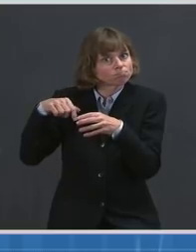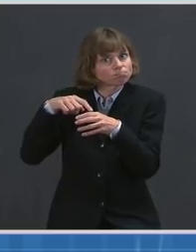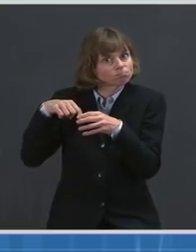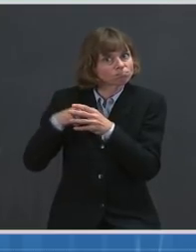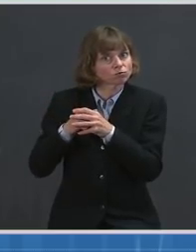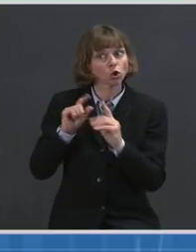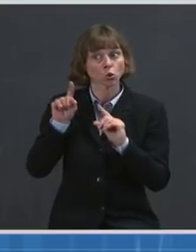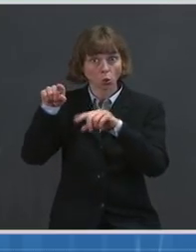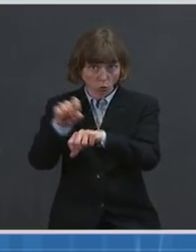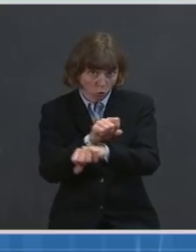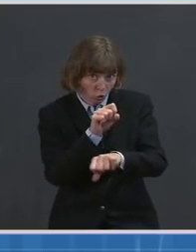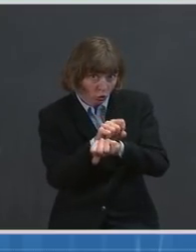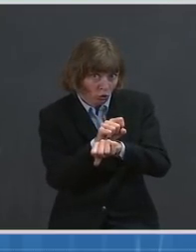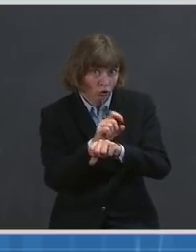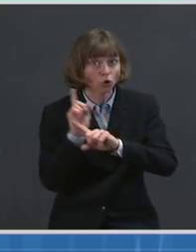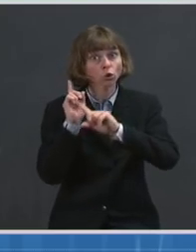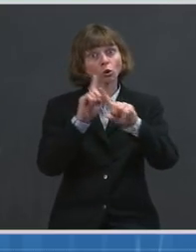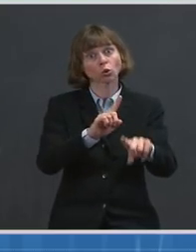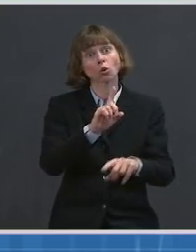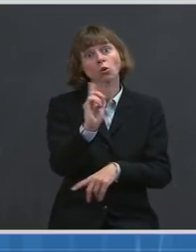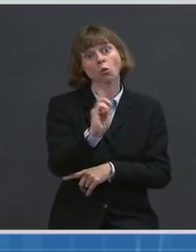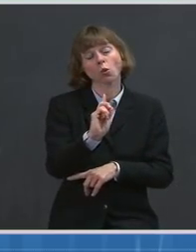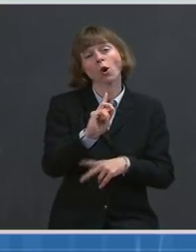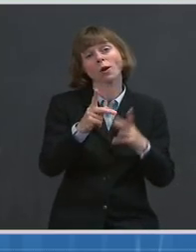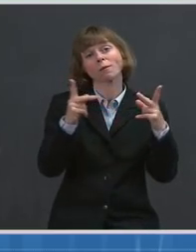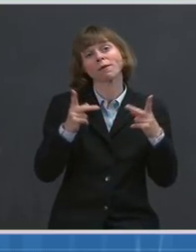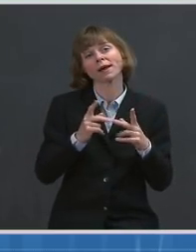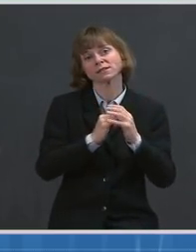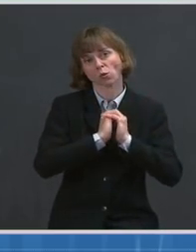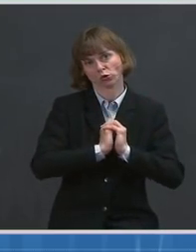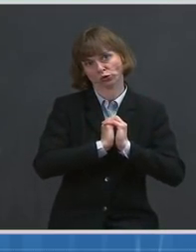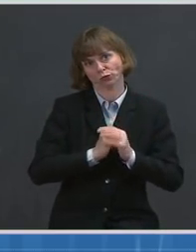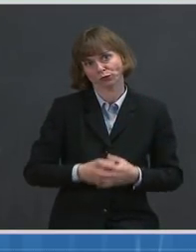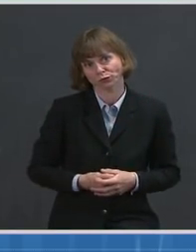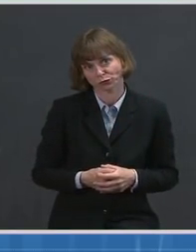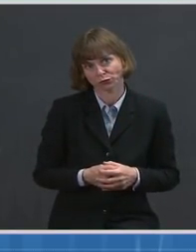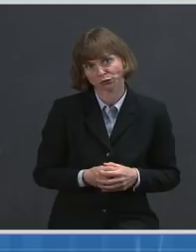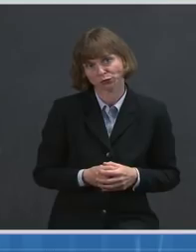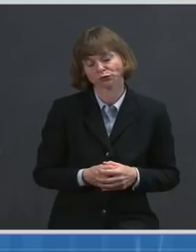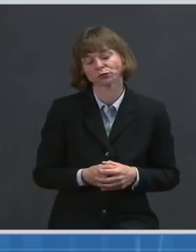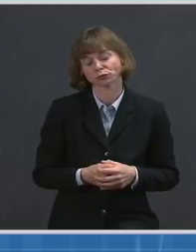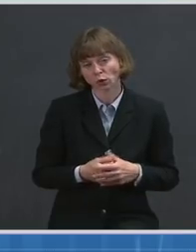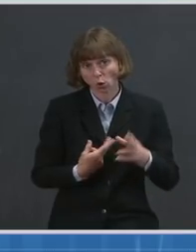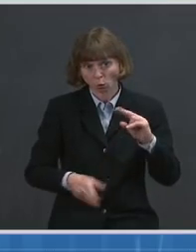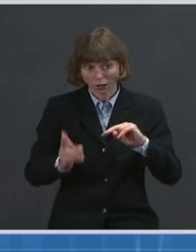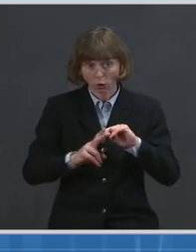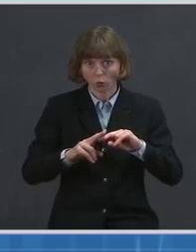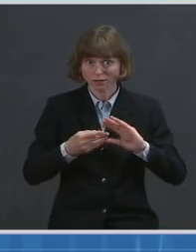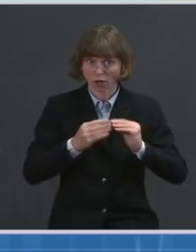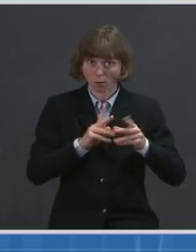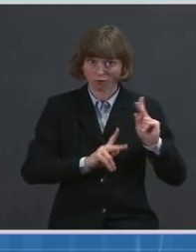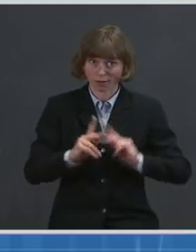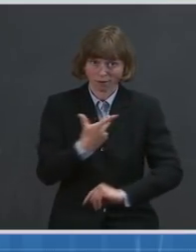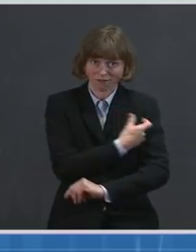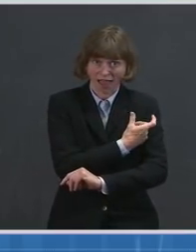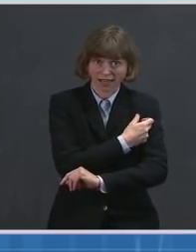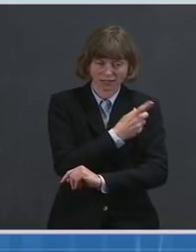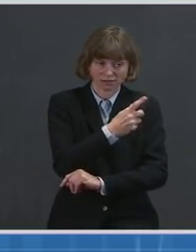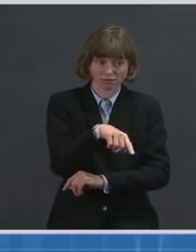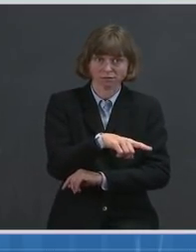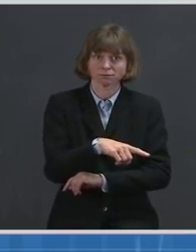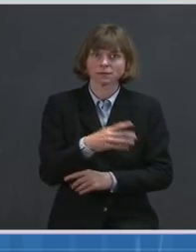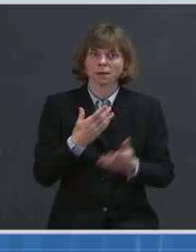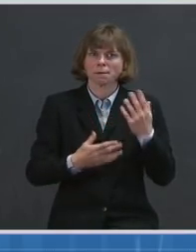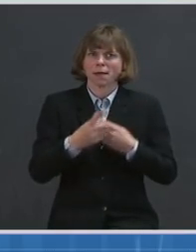Also, as we increase the number of people vaccinated, we know some people may have a need to demonstrate that they are vaccinated.